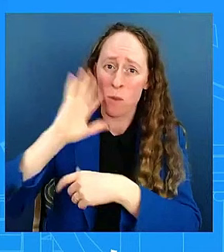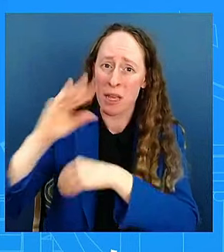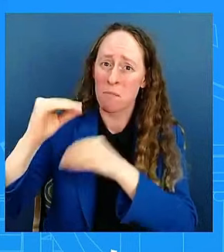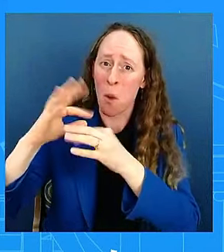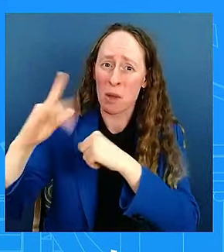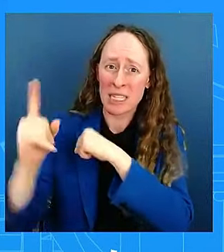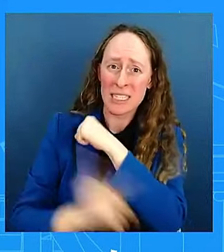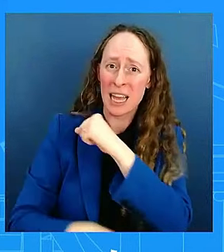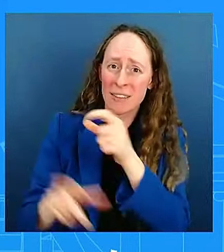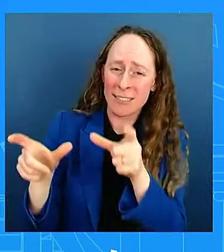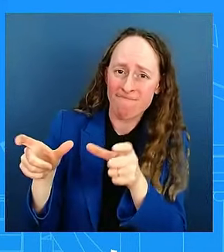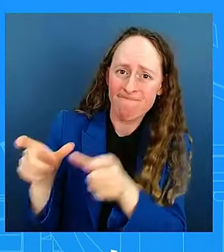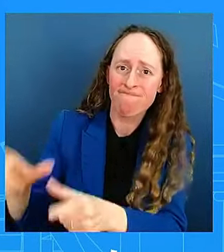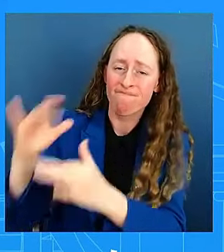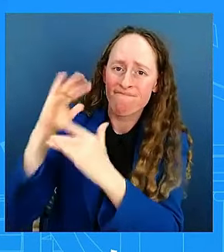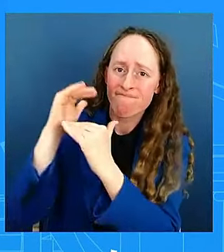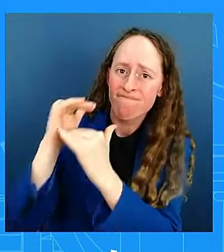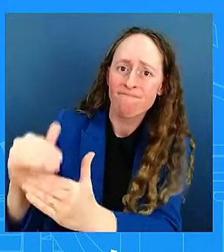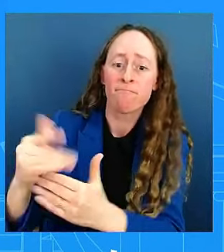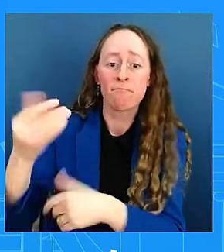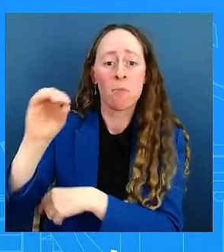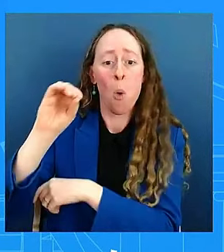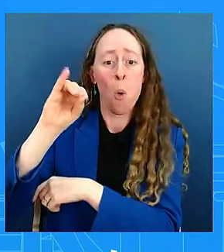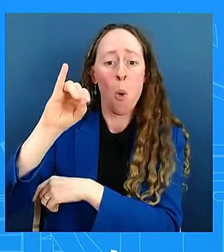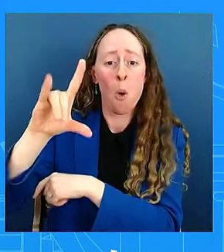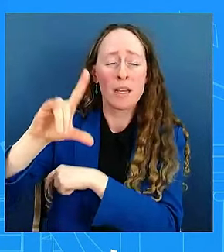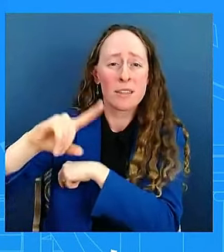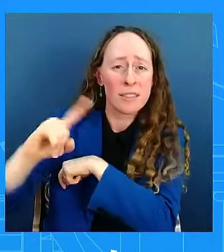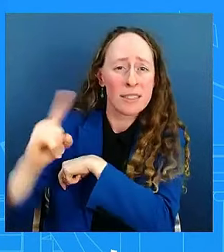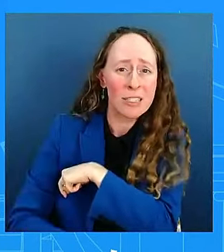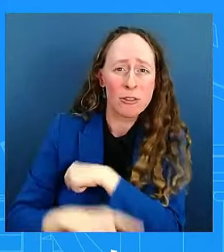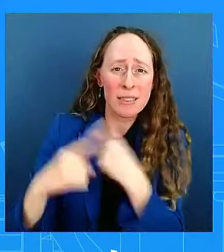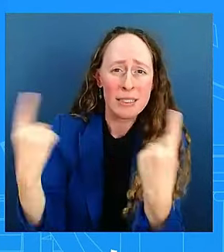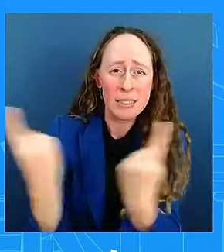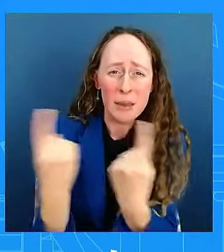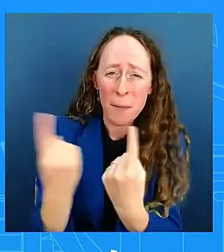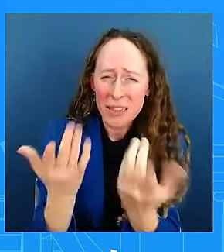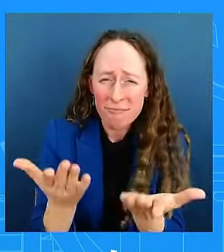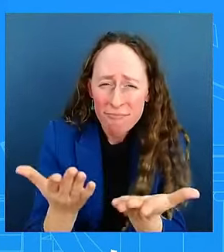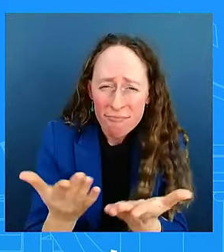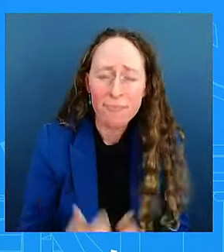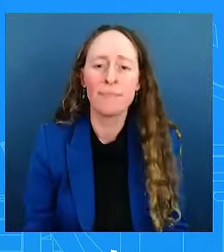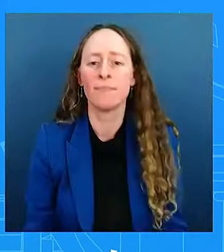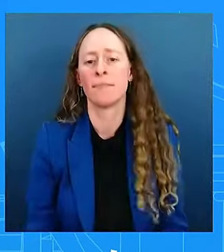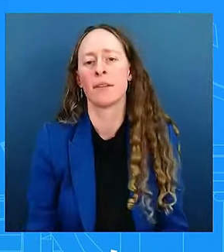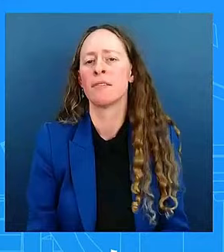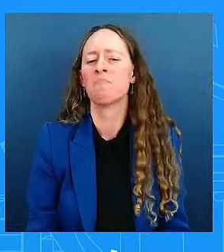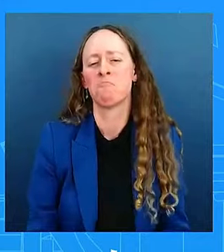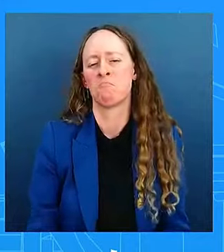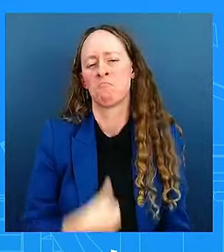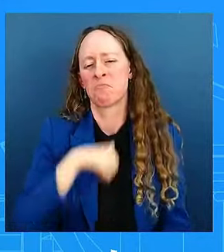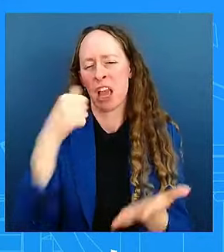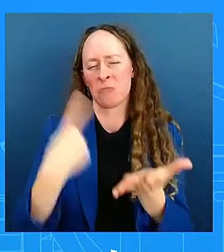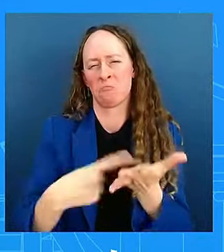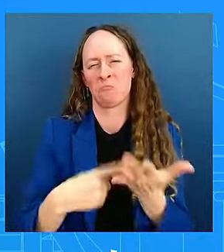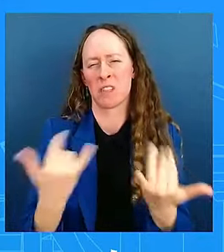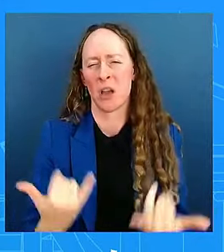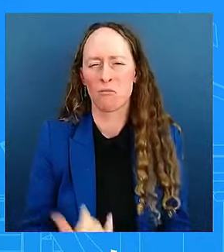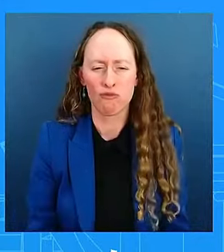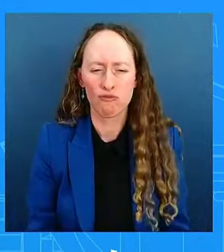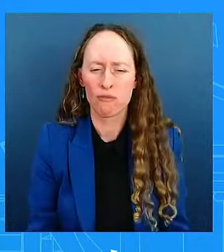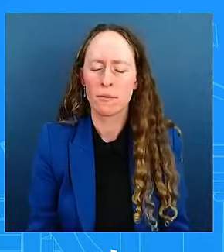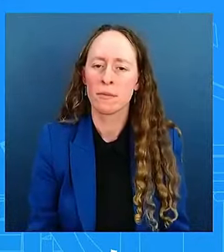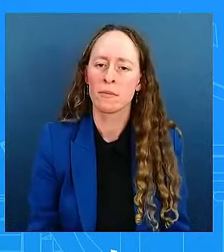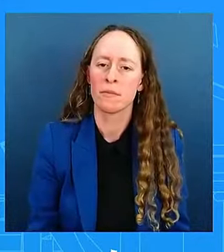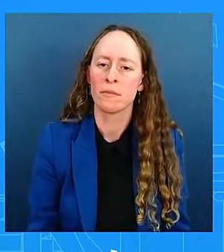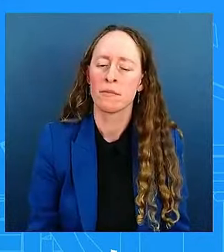That's under consideration right now, the whole thing. I'm not going to discuss that. And just on your comments yesterday on the port strike, you said, by the grace